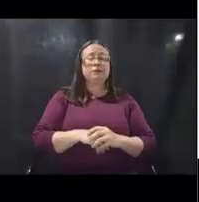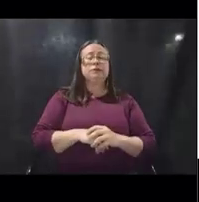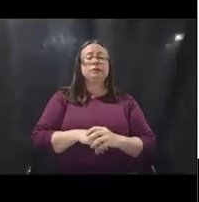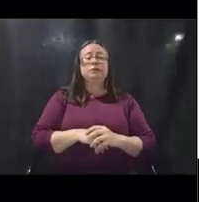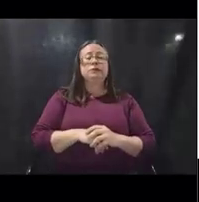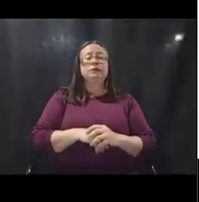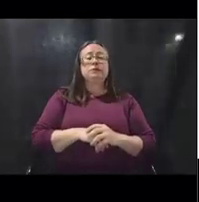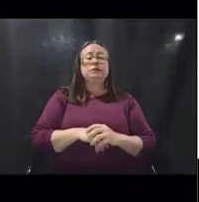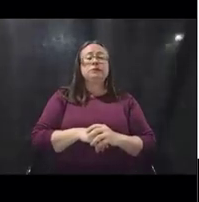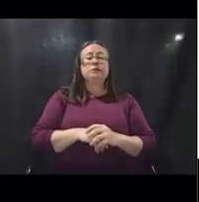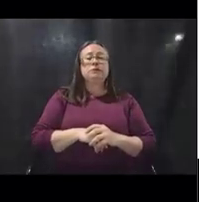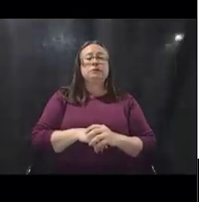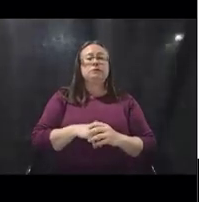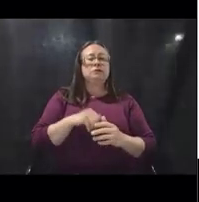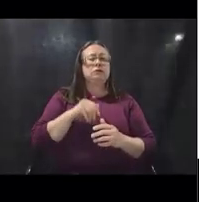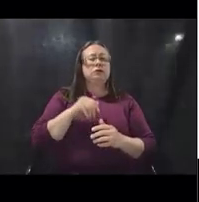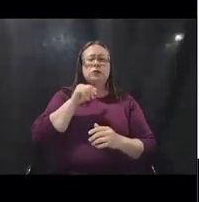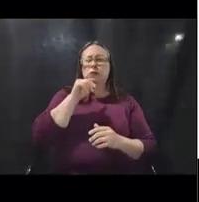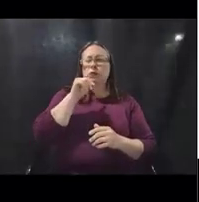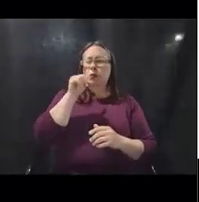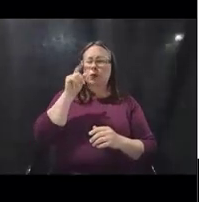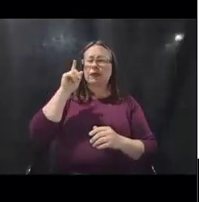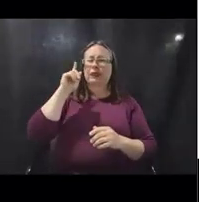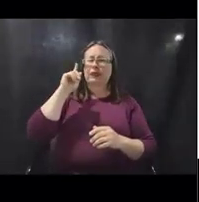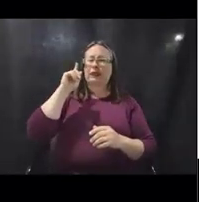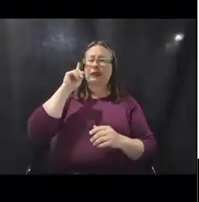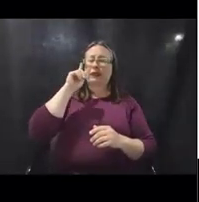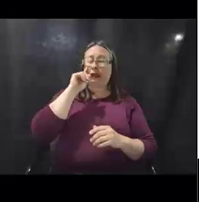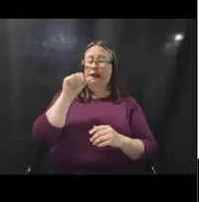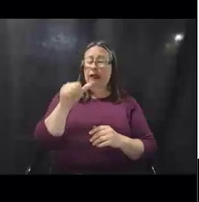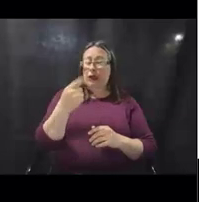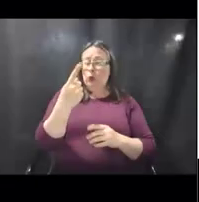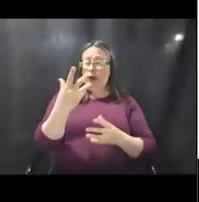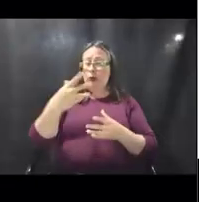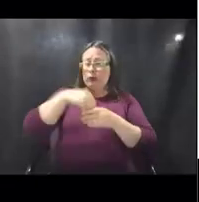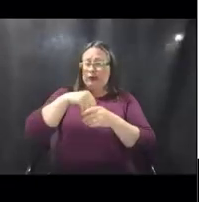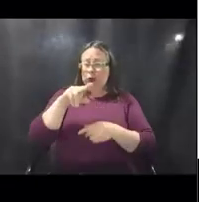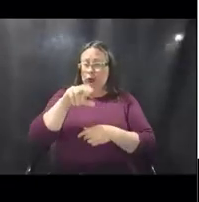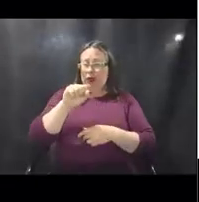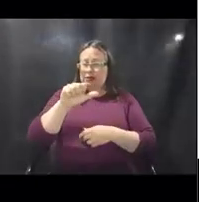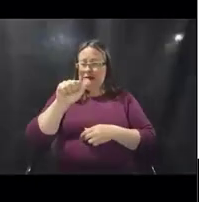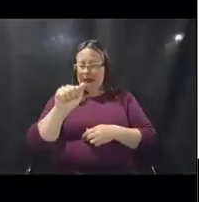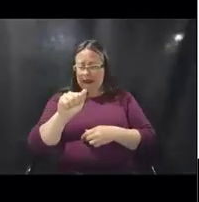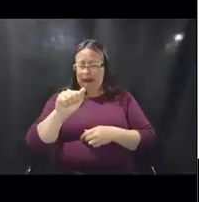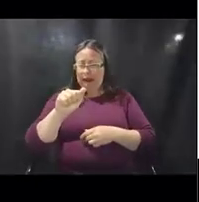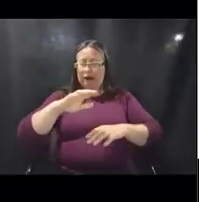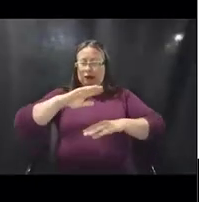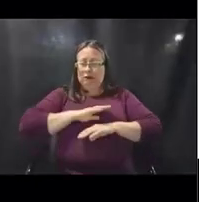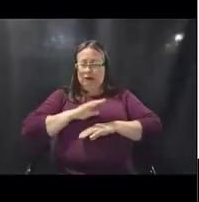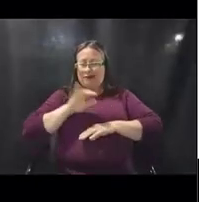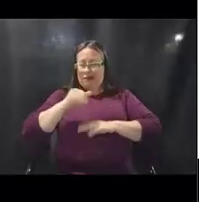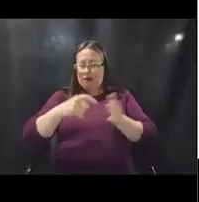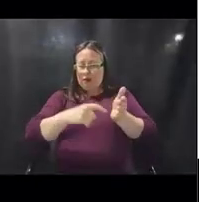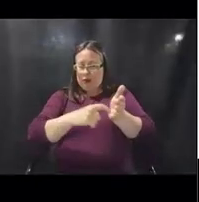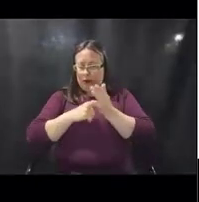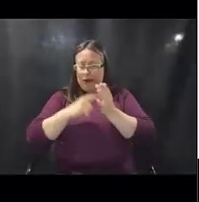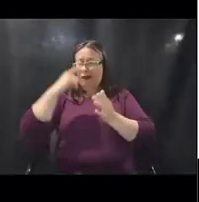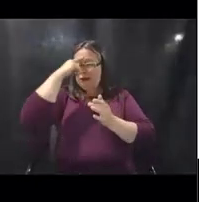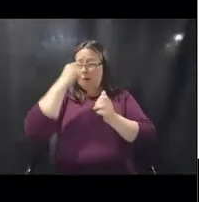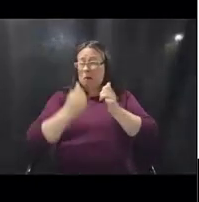I don't think that there is any entity in America that currently meets that requirement. I think for the most part,